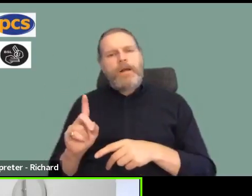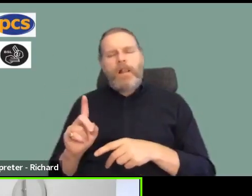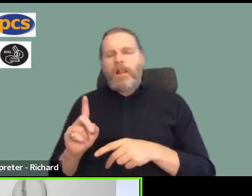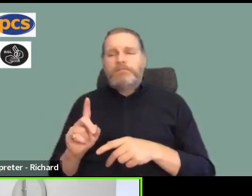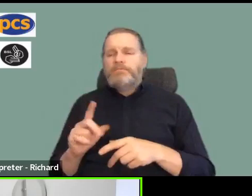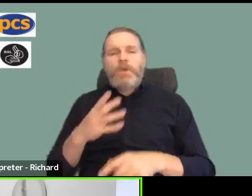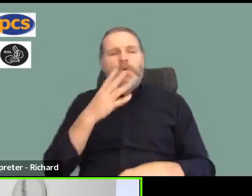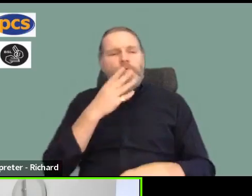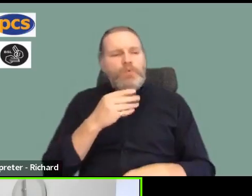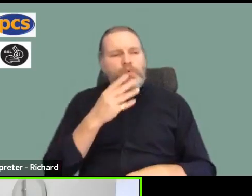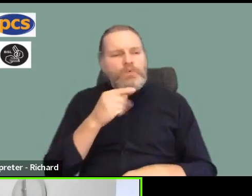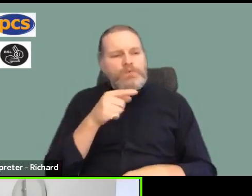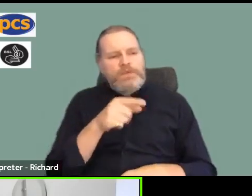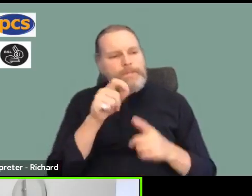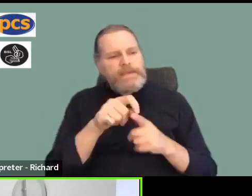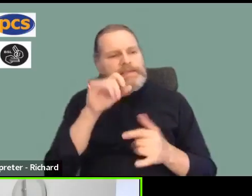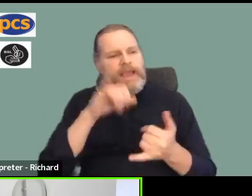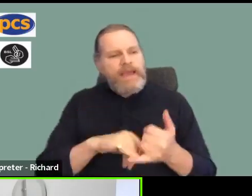rest of us.